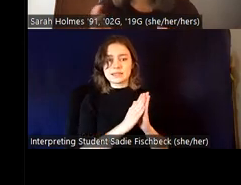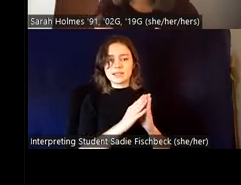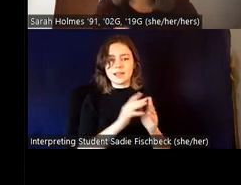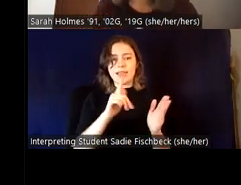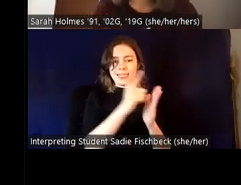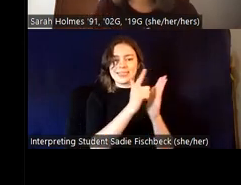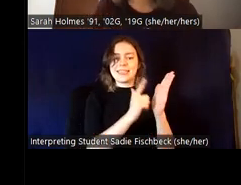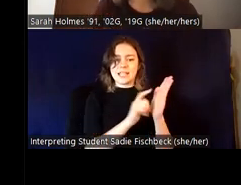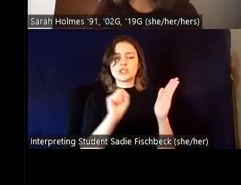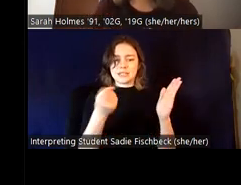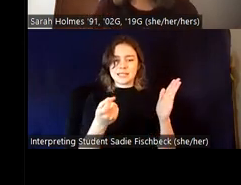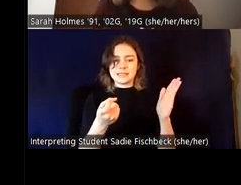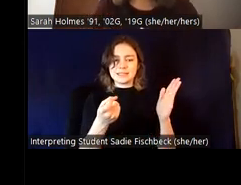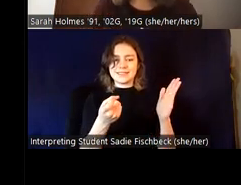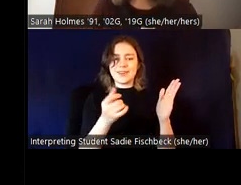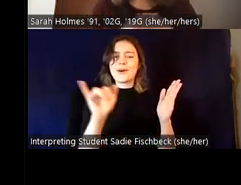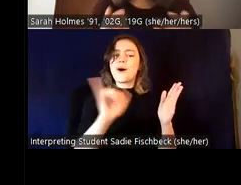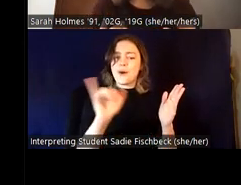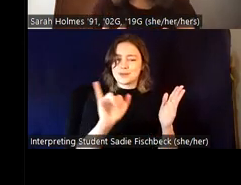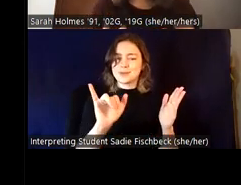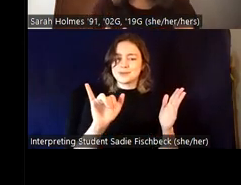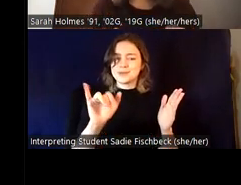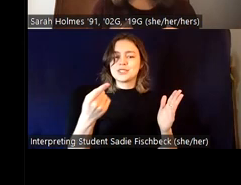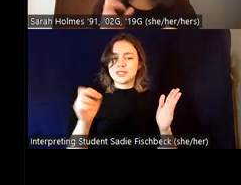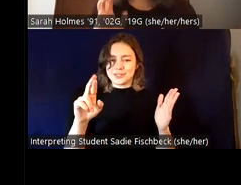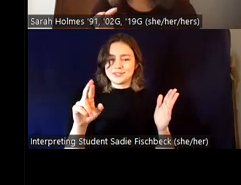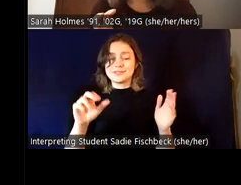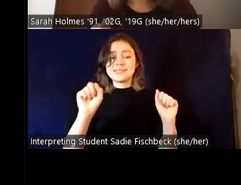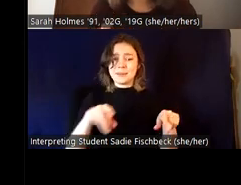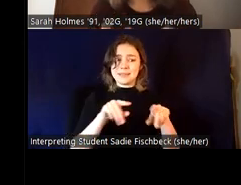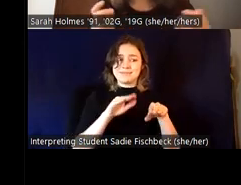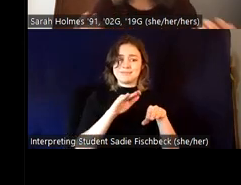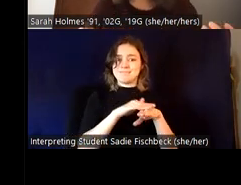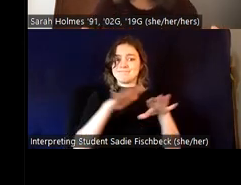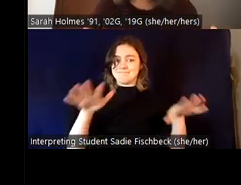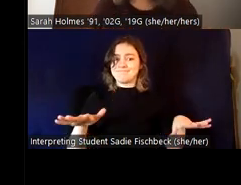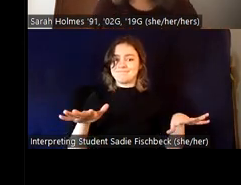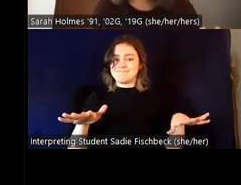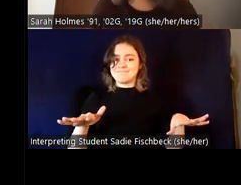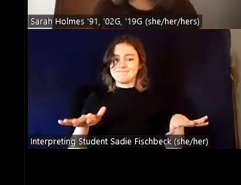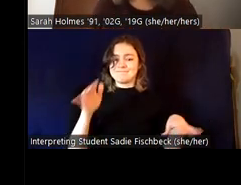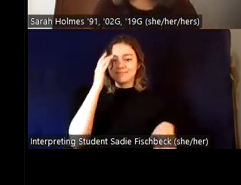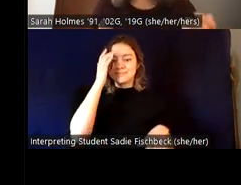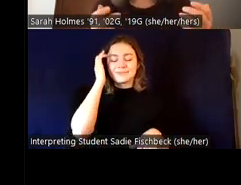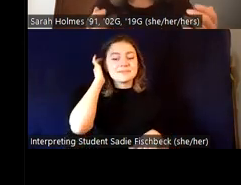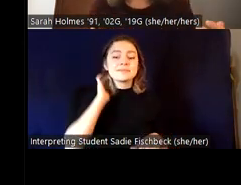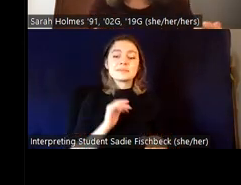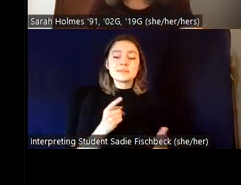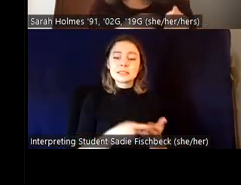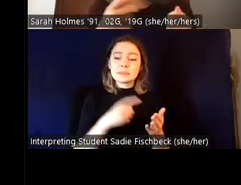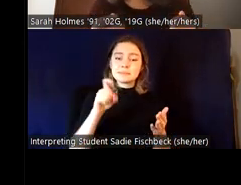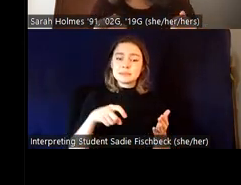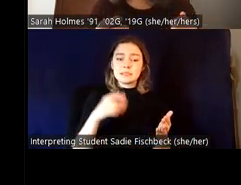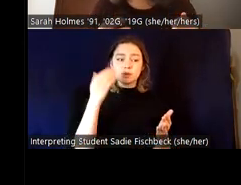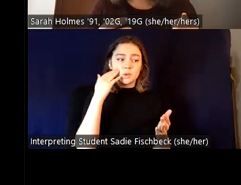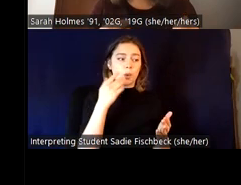those may be two very different things. Um, if you need to know an individual's legal name, and there are times when we need to know that, absolutely